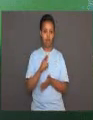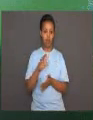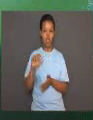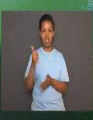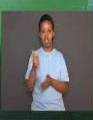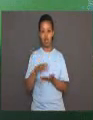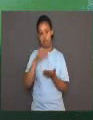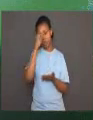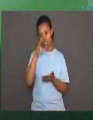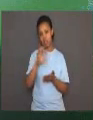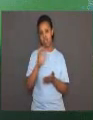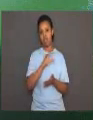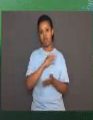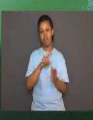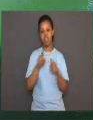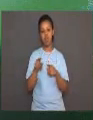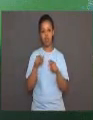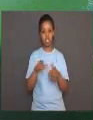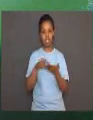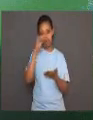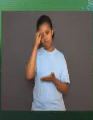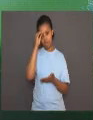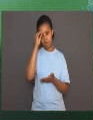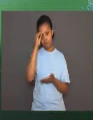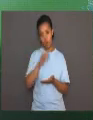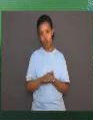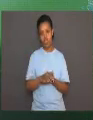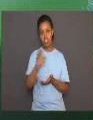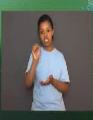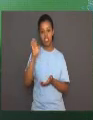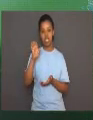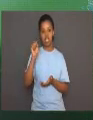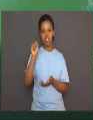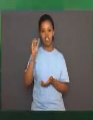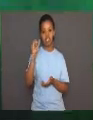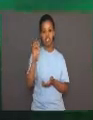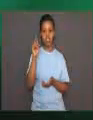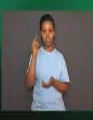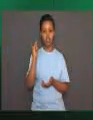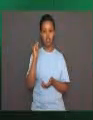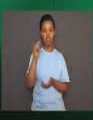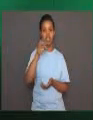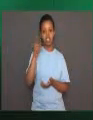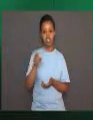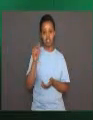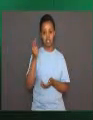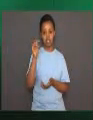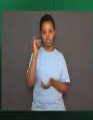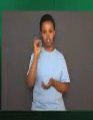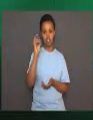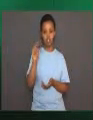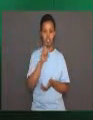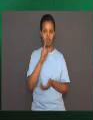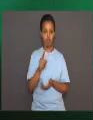that we are going to talk about today is sensitization. Sensitization